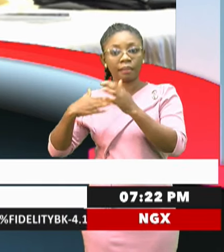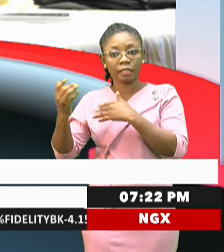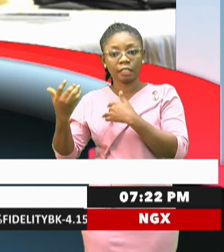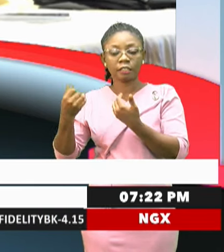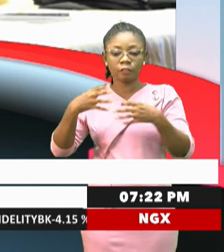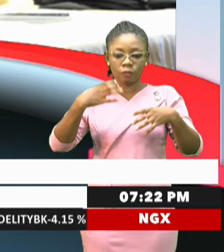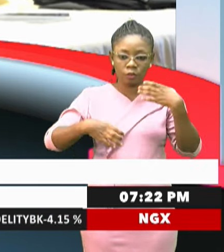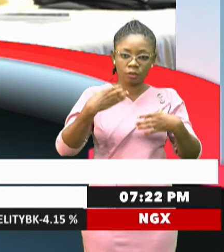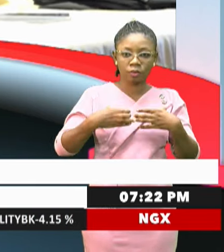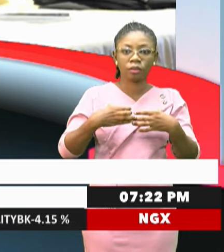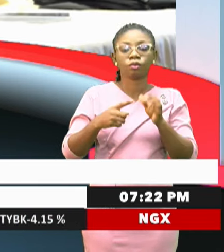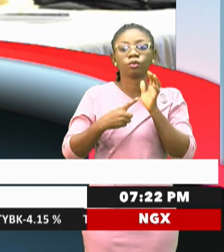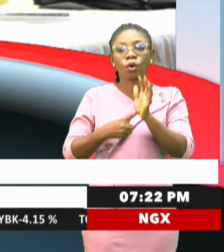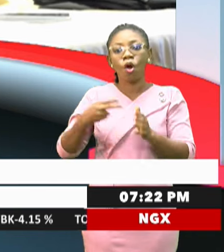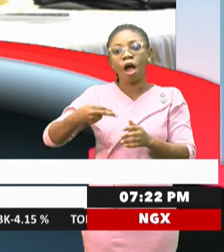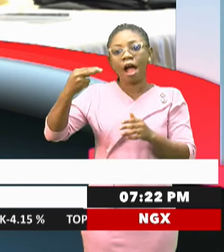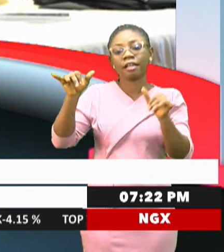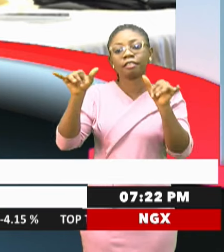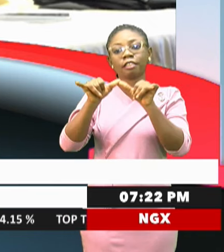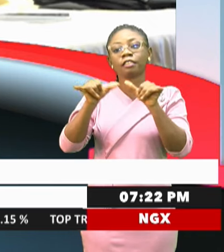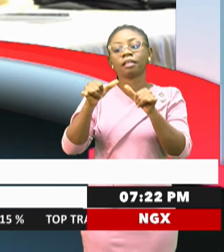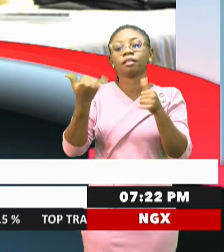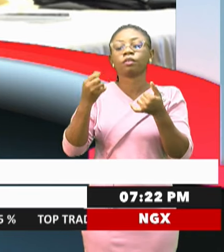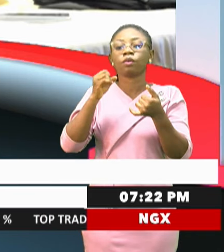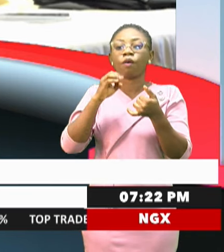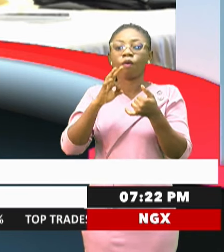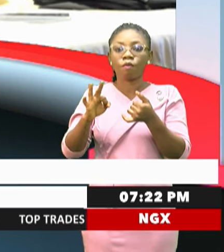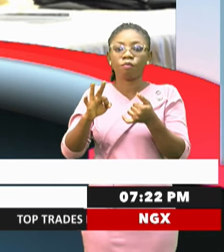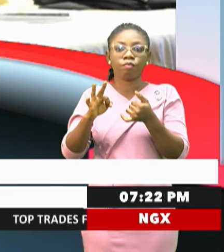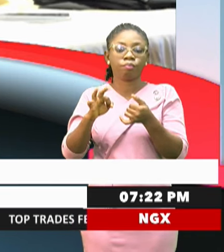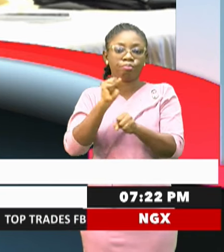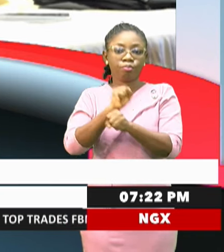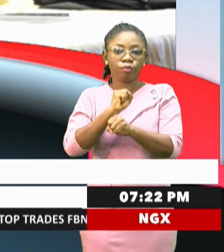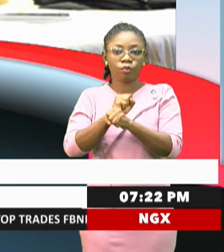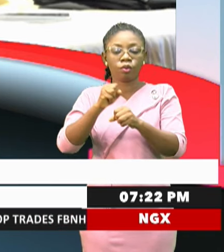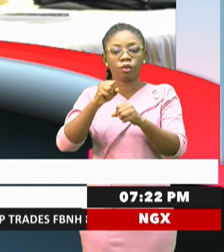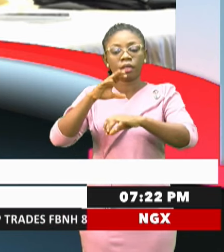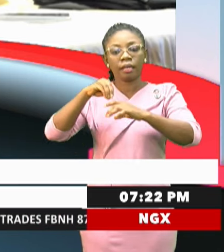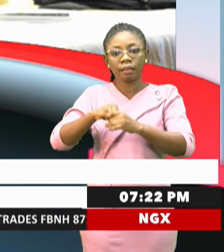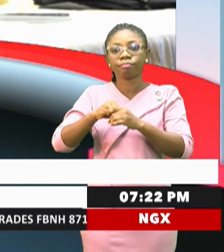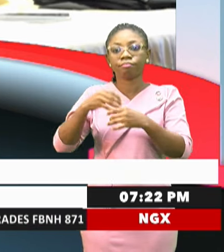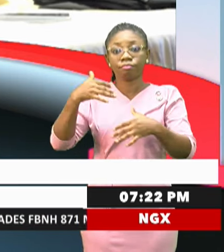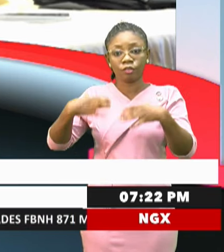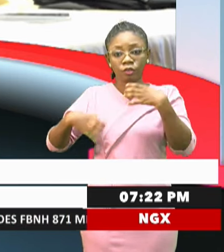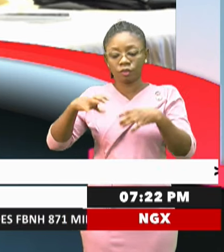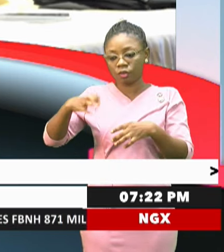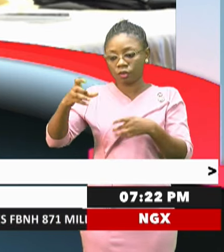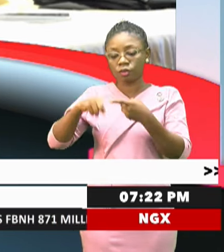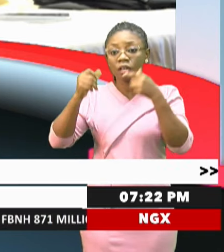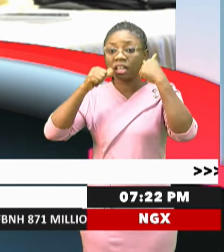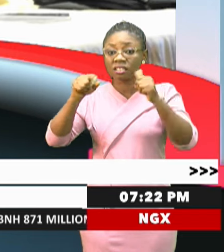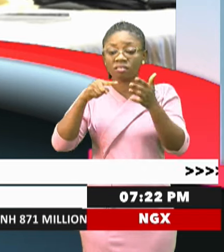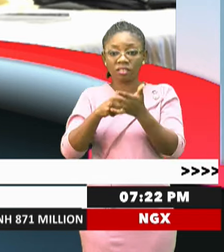to nurturing high standards of performance for better service delivery in the justice sector. To achieve this goal, chief